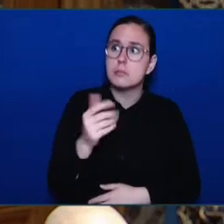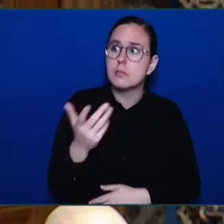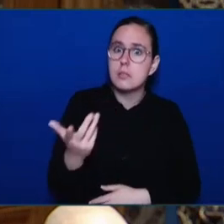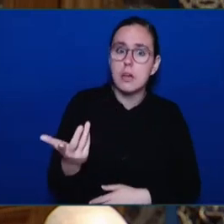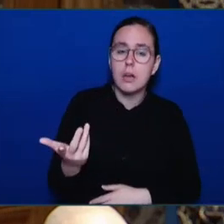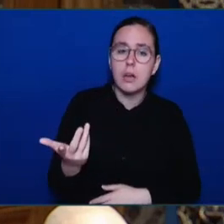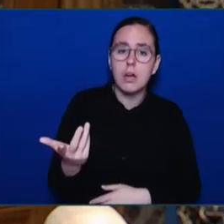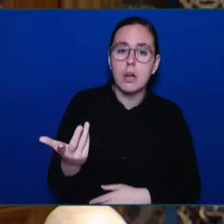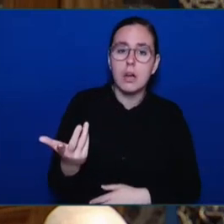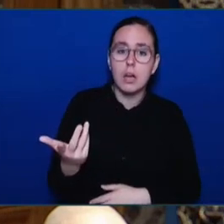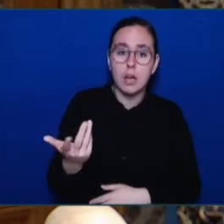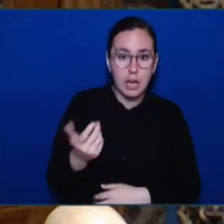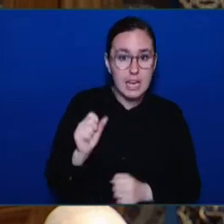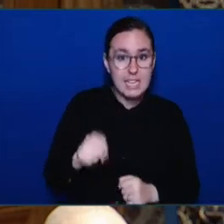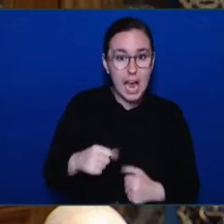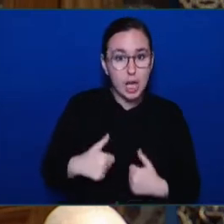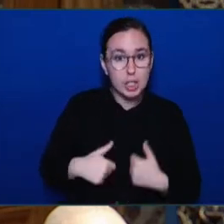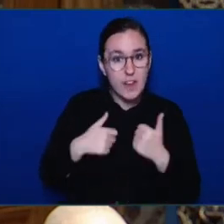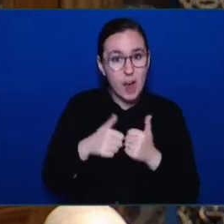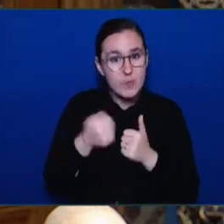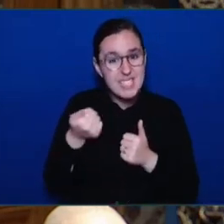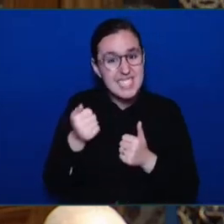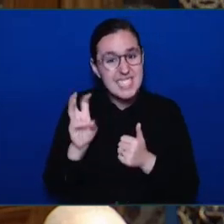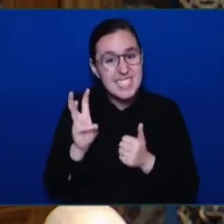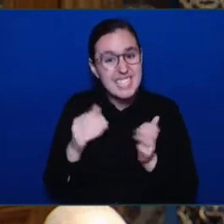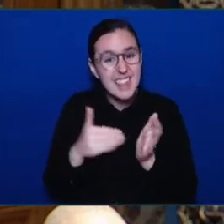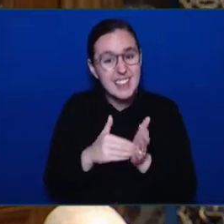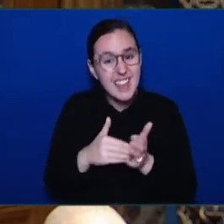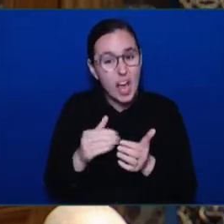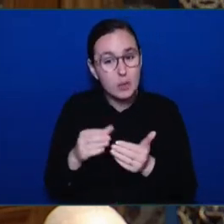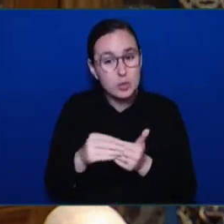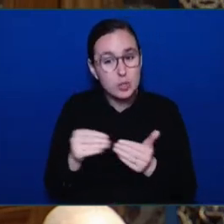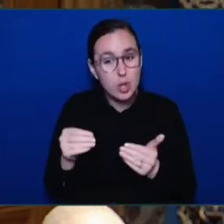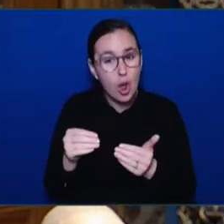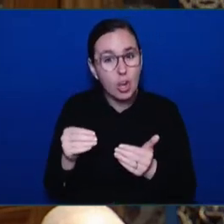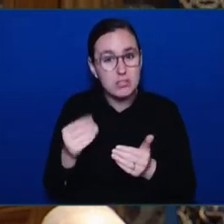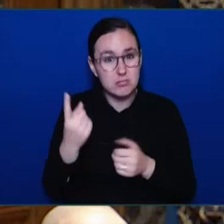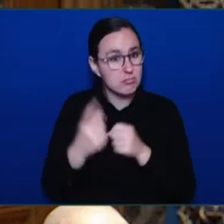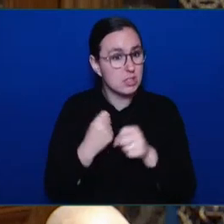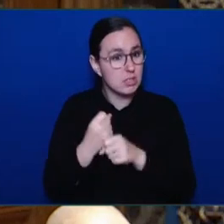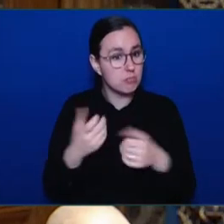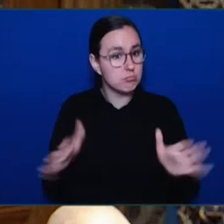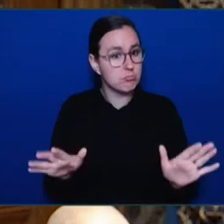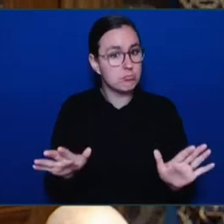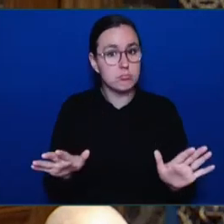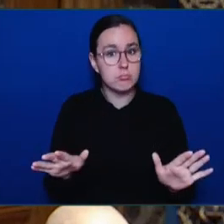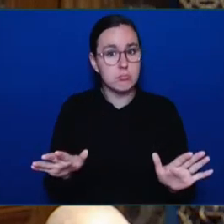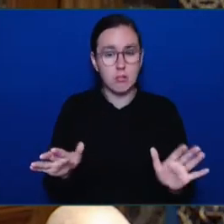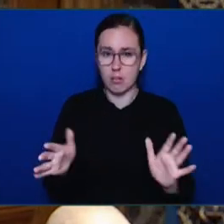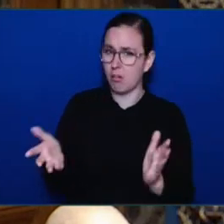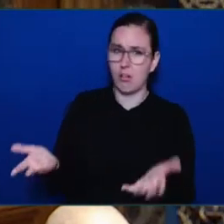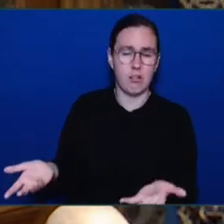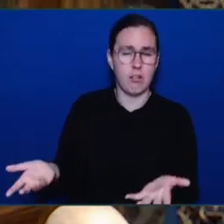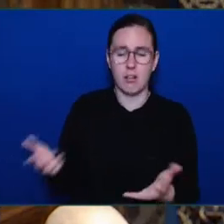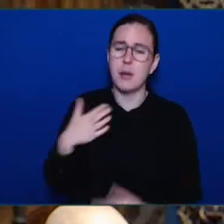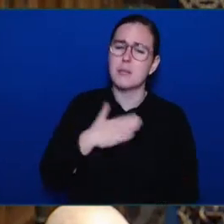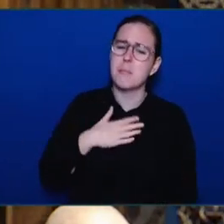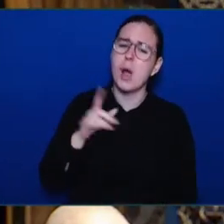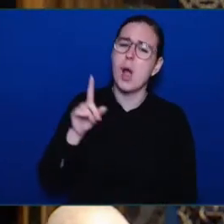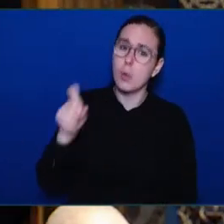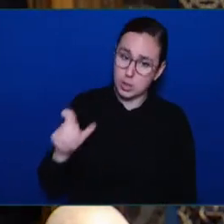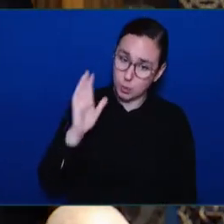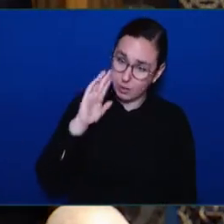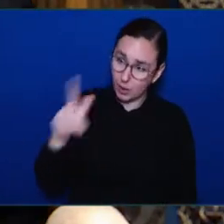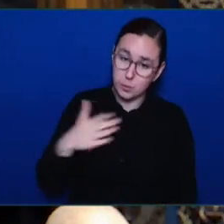question is to the Minister of Social Development and Poverty Reduction. Will he increase disability rates above the poverty line